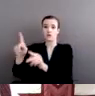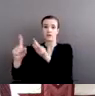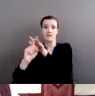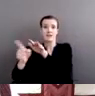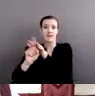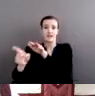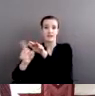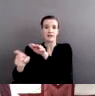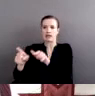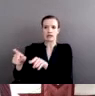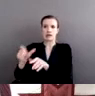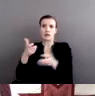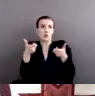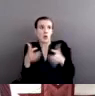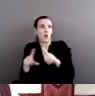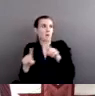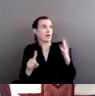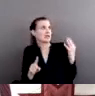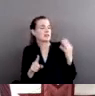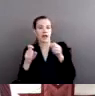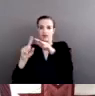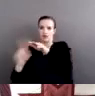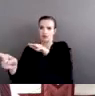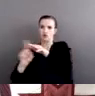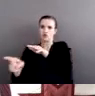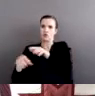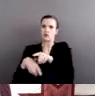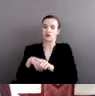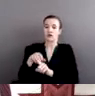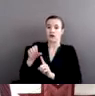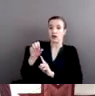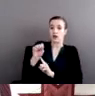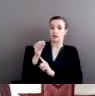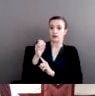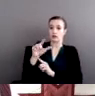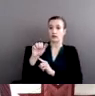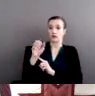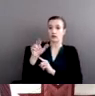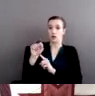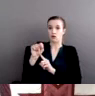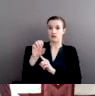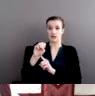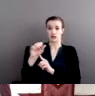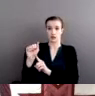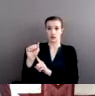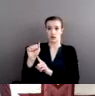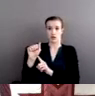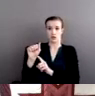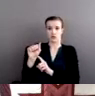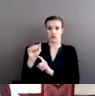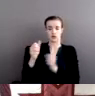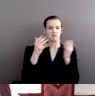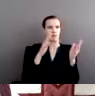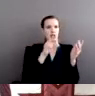will. And that sexual assault, according to many human rights organizations, is something that we often see in